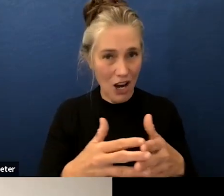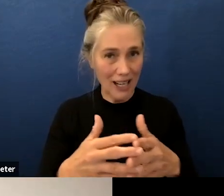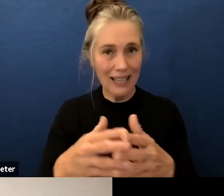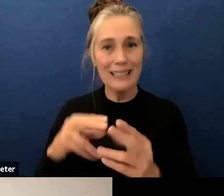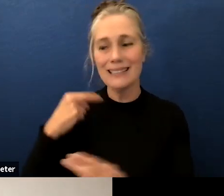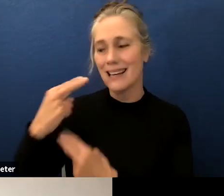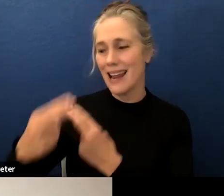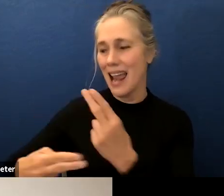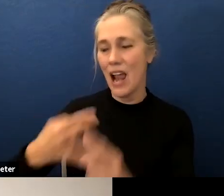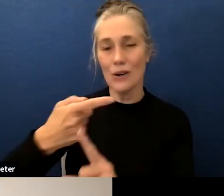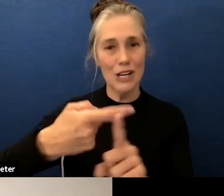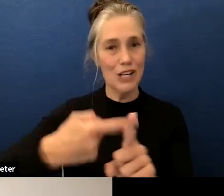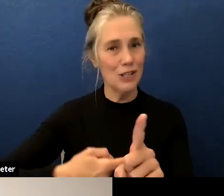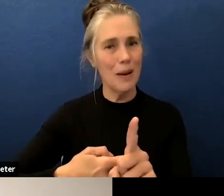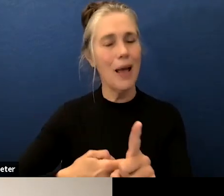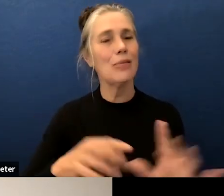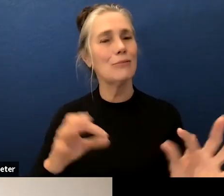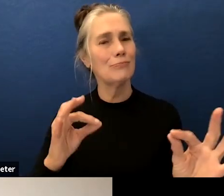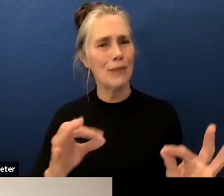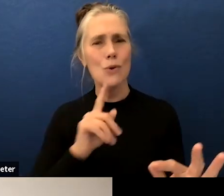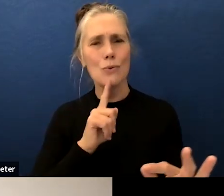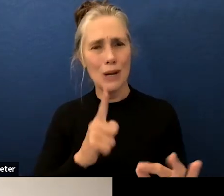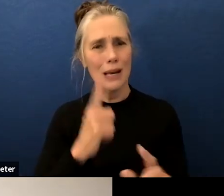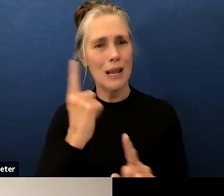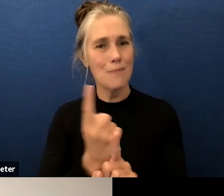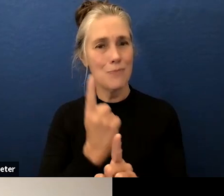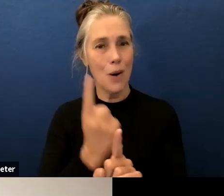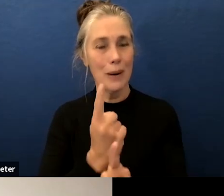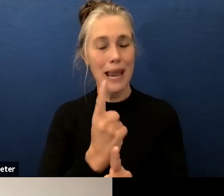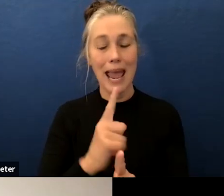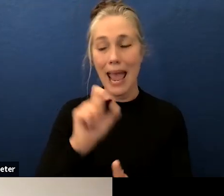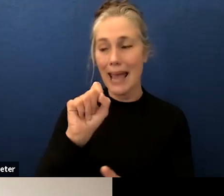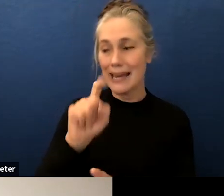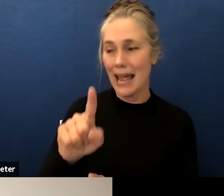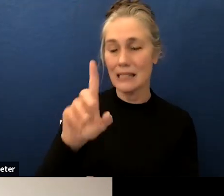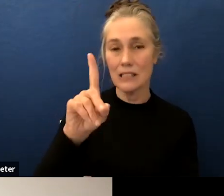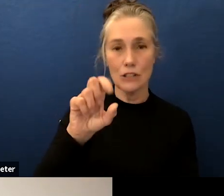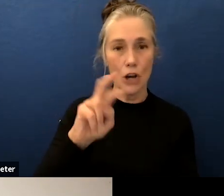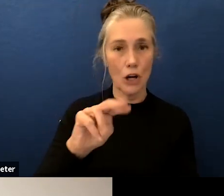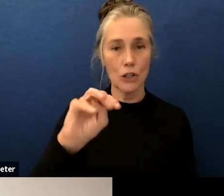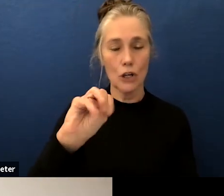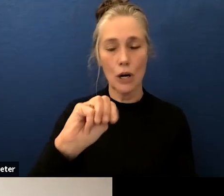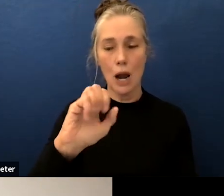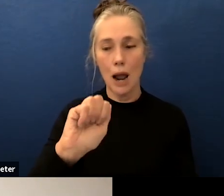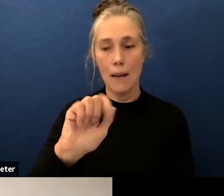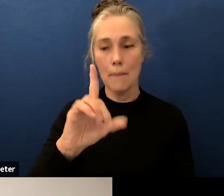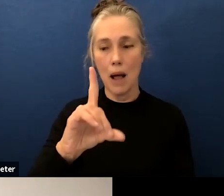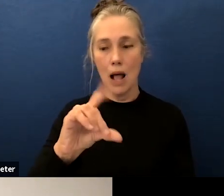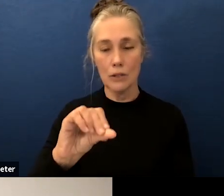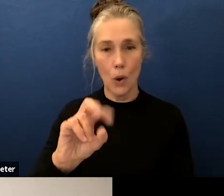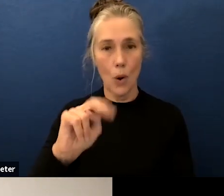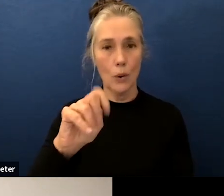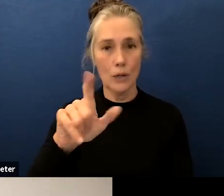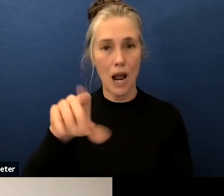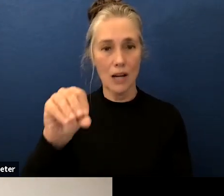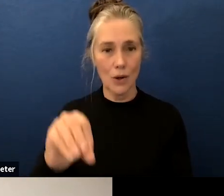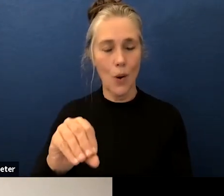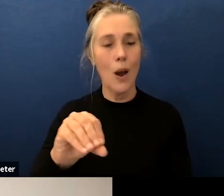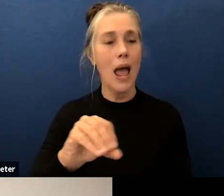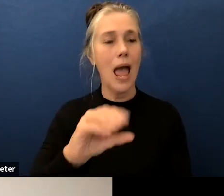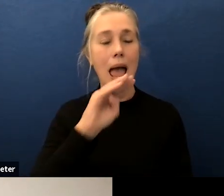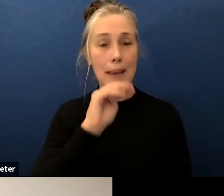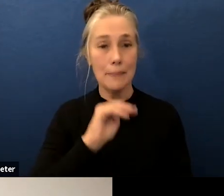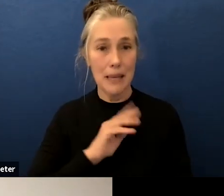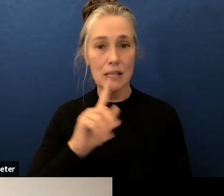i'd also like to ask dr maldonado and mr jio to be sure to add the approval of the